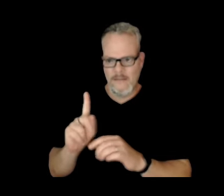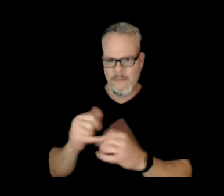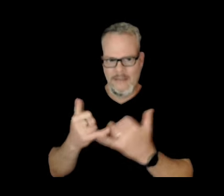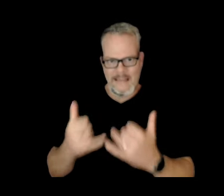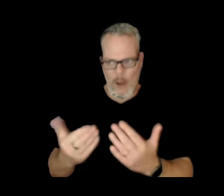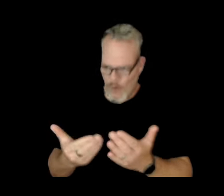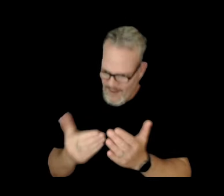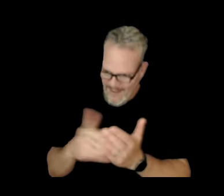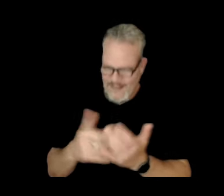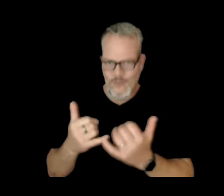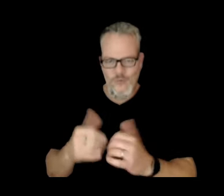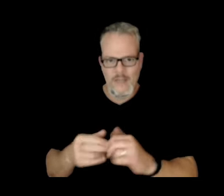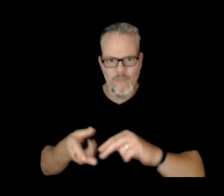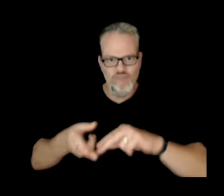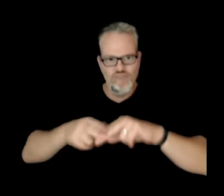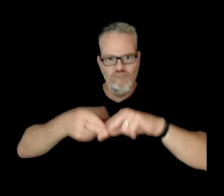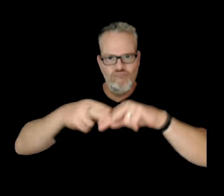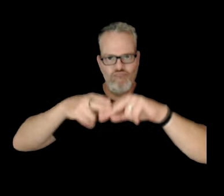today.